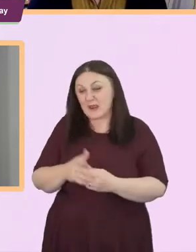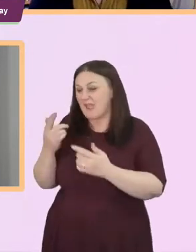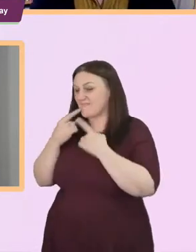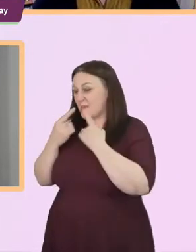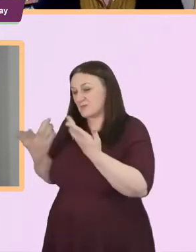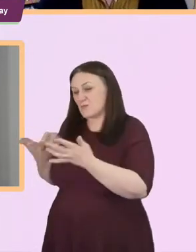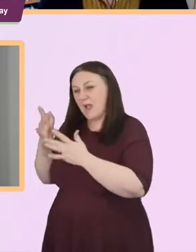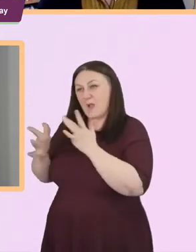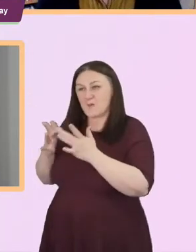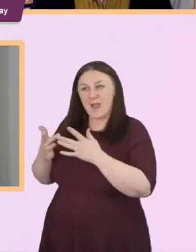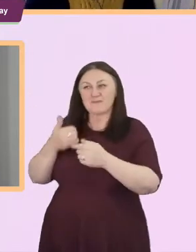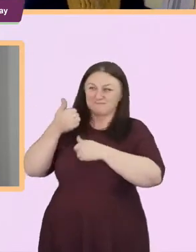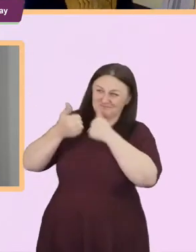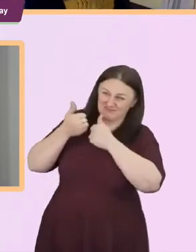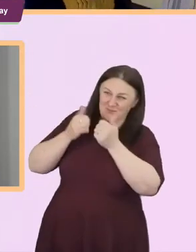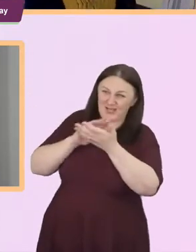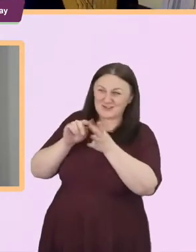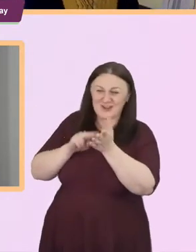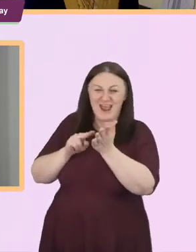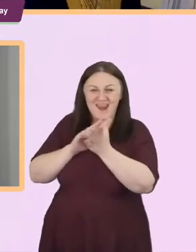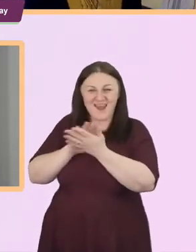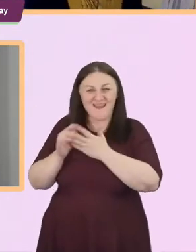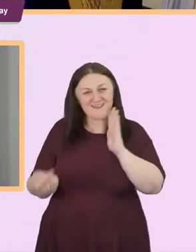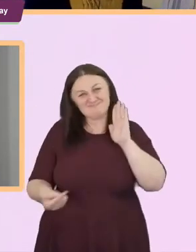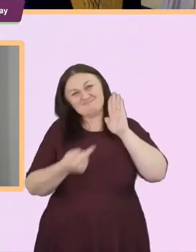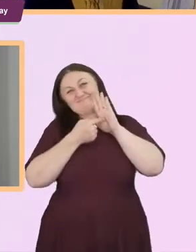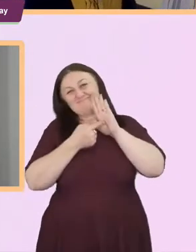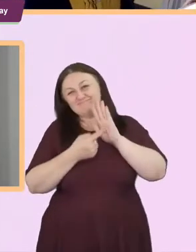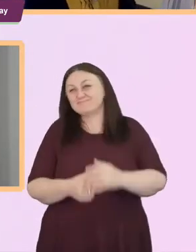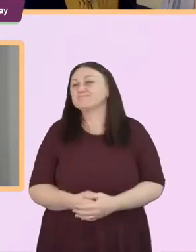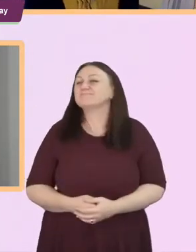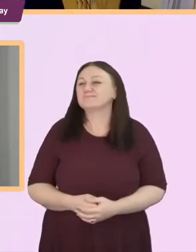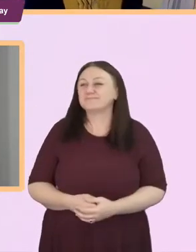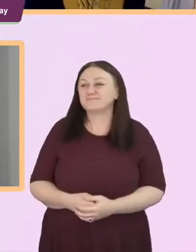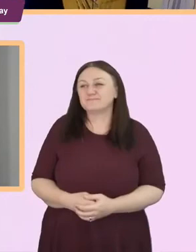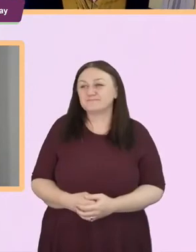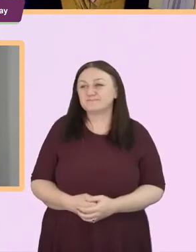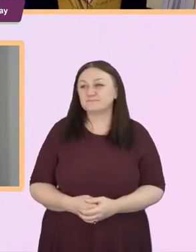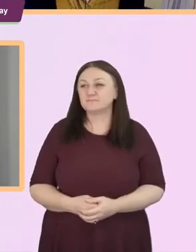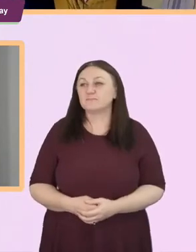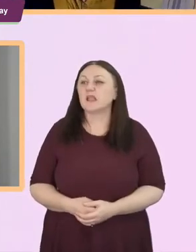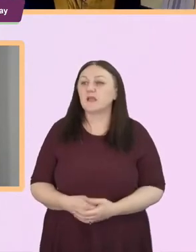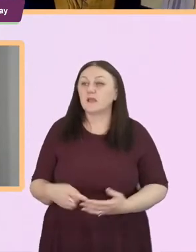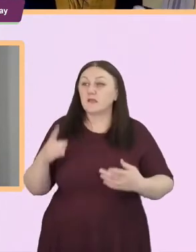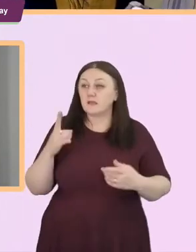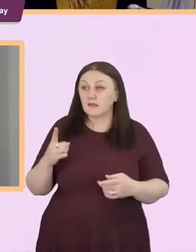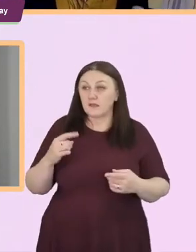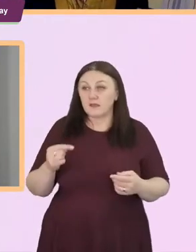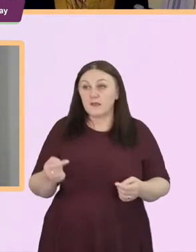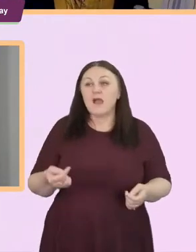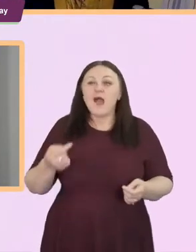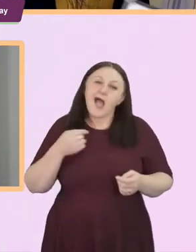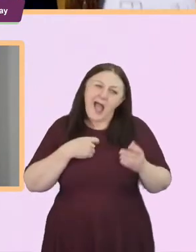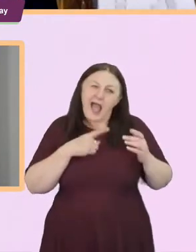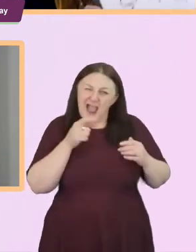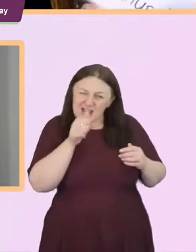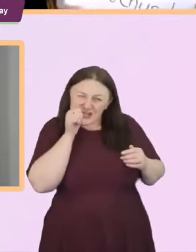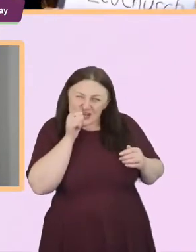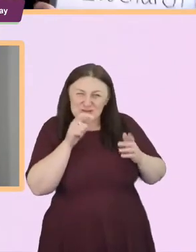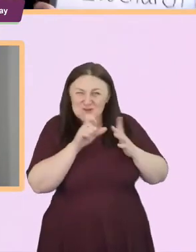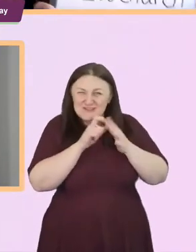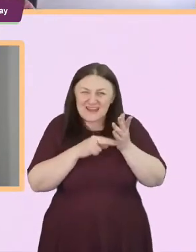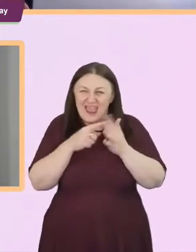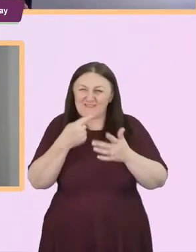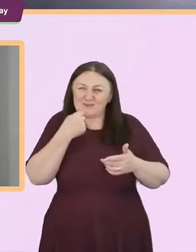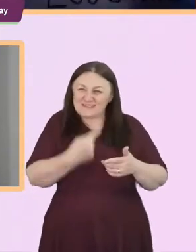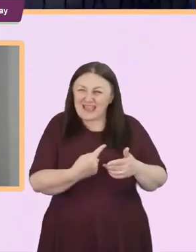uh go ahead hannah let's jump laura and arthur and you say what you're going to say hannah well i was just getting that ready for dave because i knew he was going to say that this is